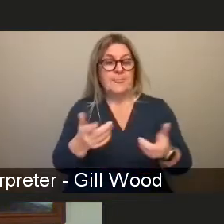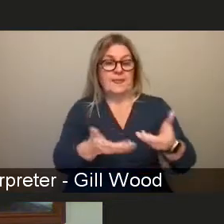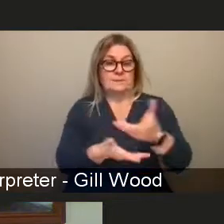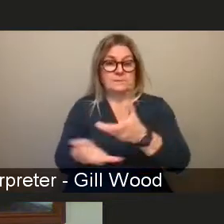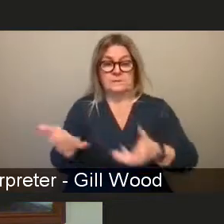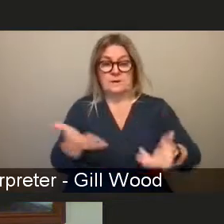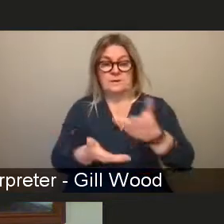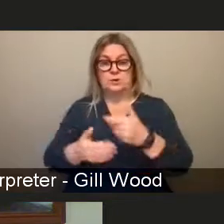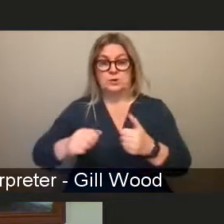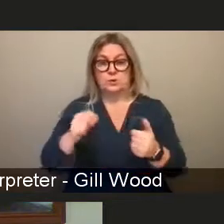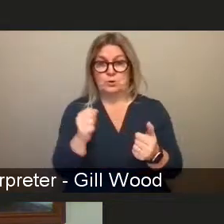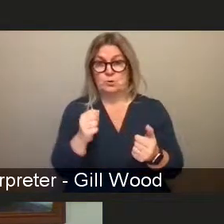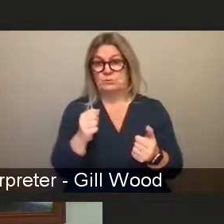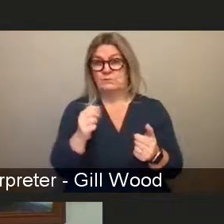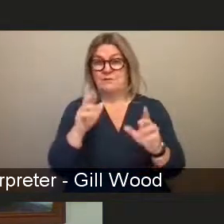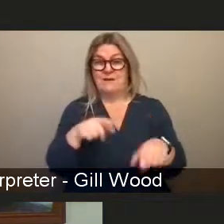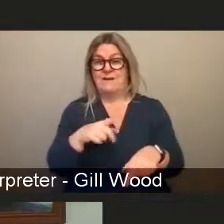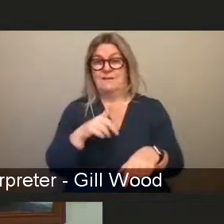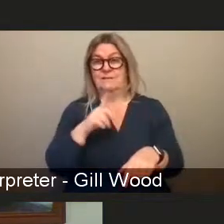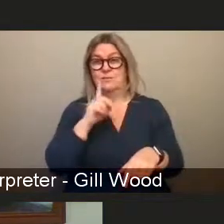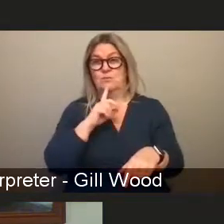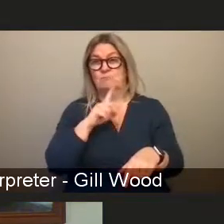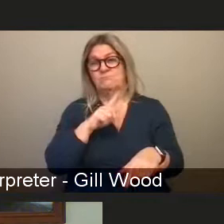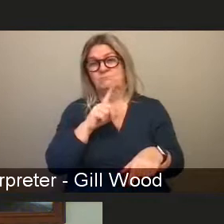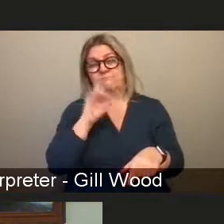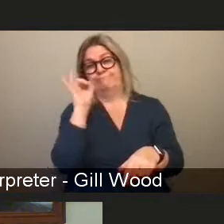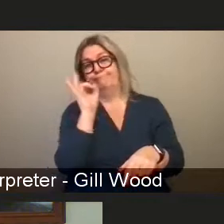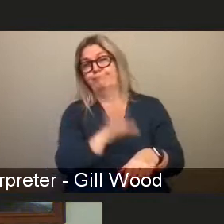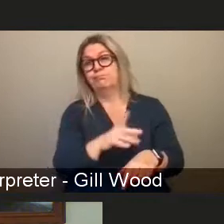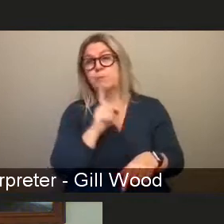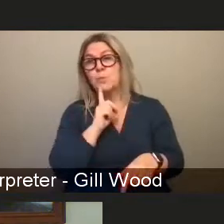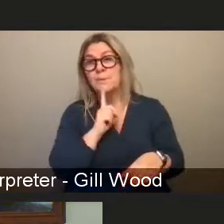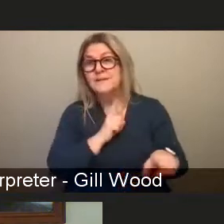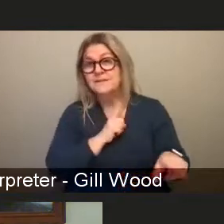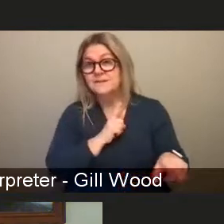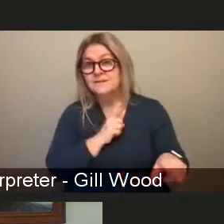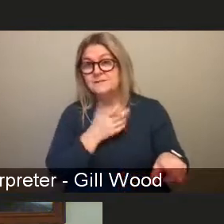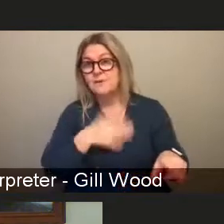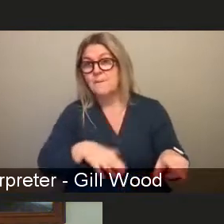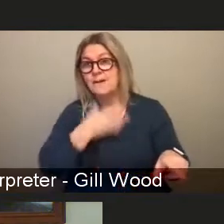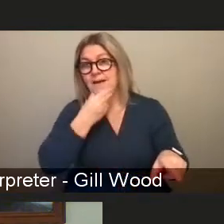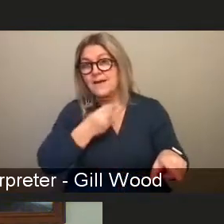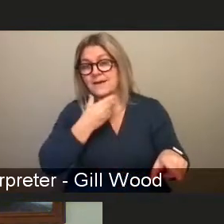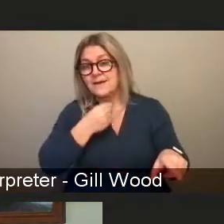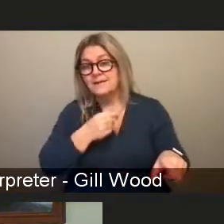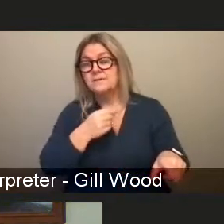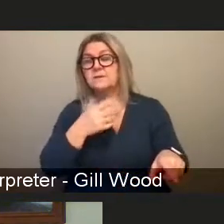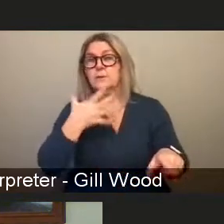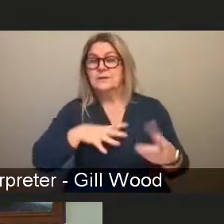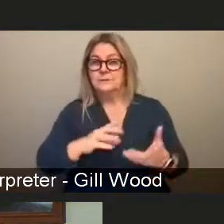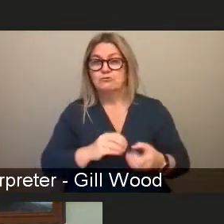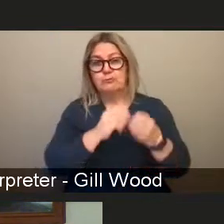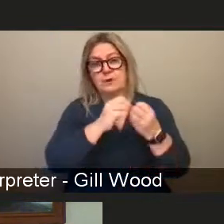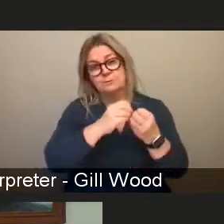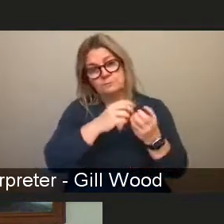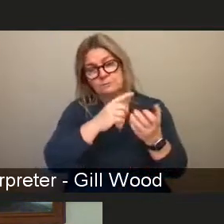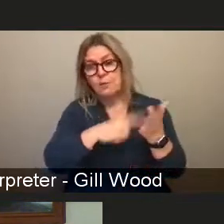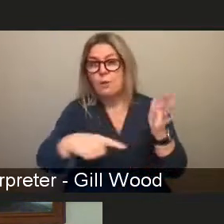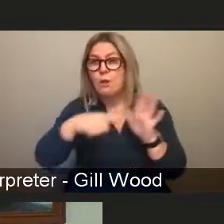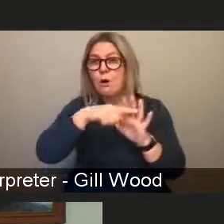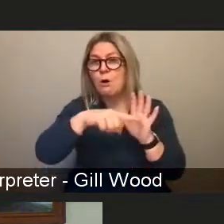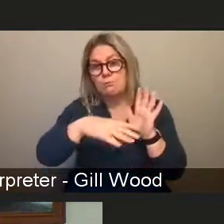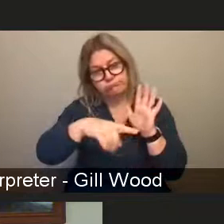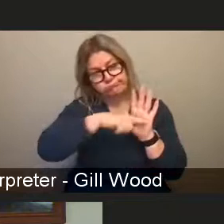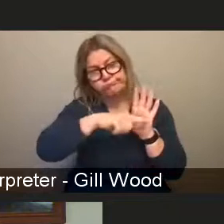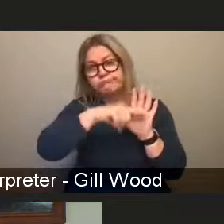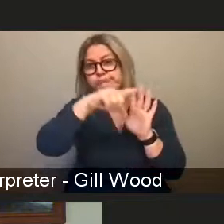a misogyny offense um and a law against misogyny are really at the at the cutting edge